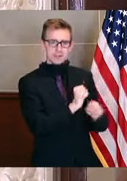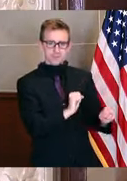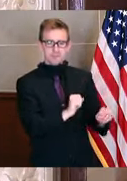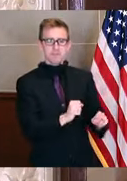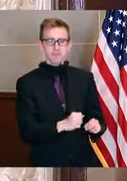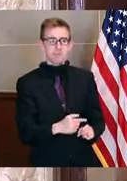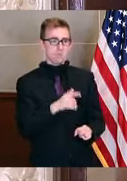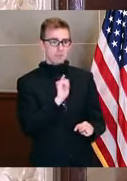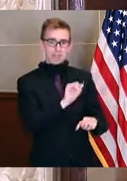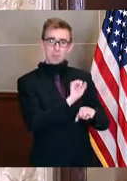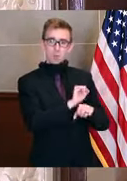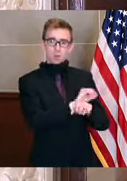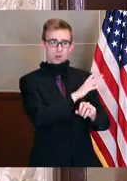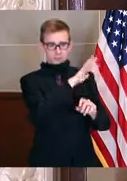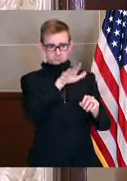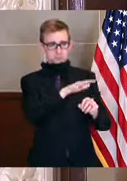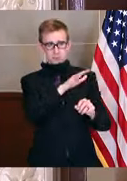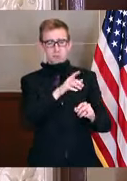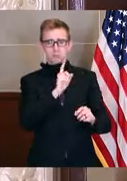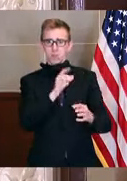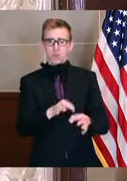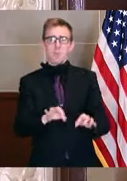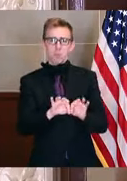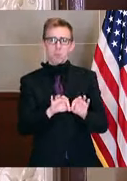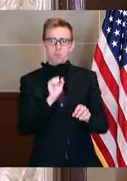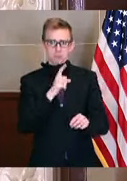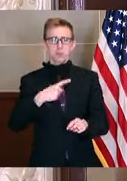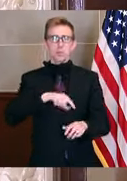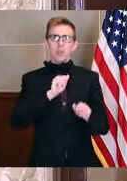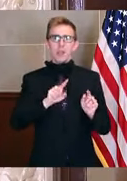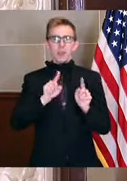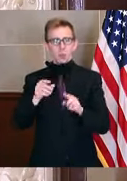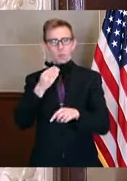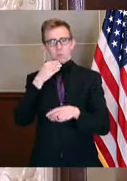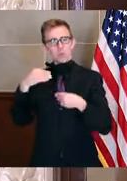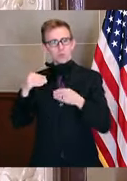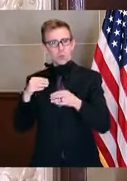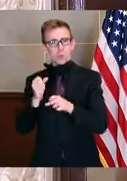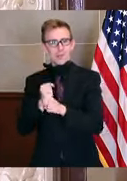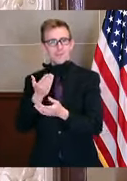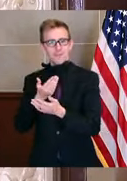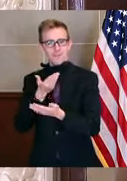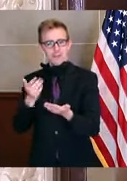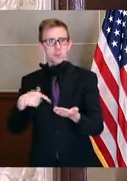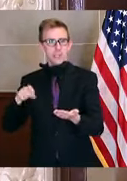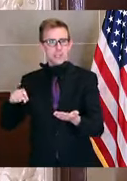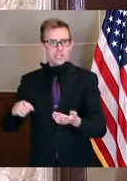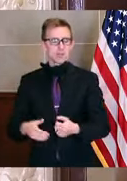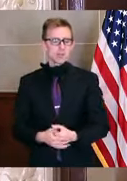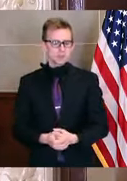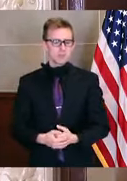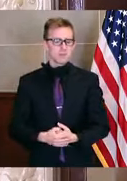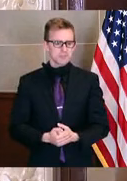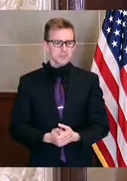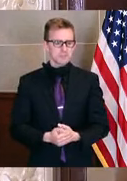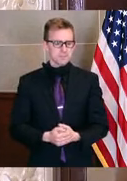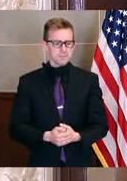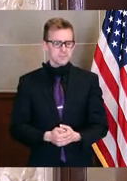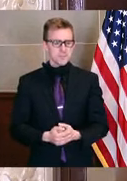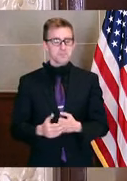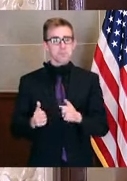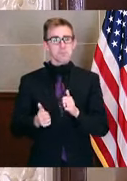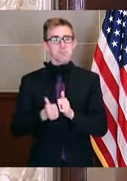So all of us are able to go to the grocery store and get food. But clearly, our number one